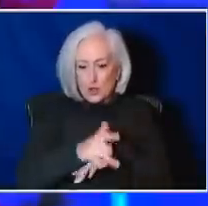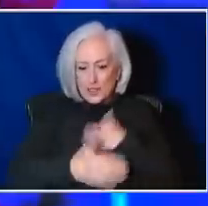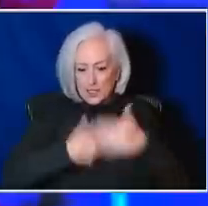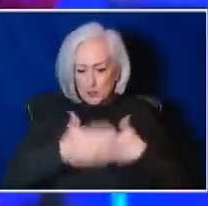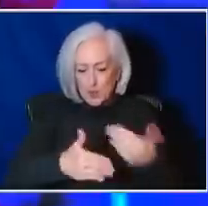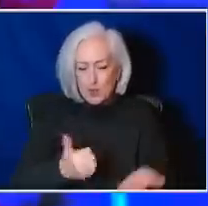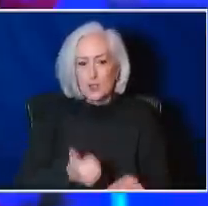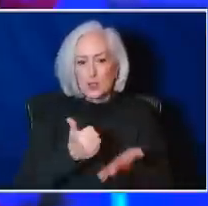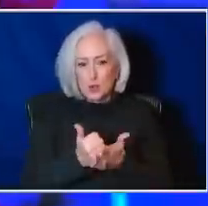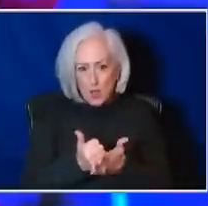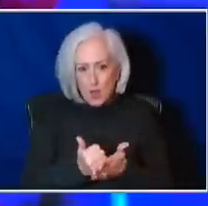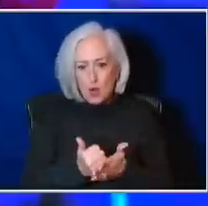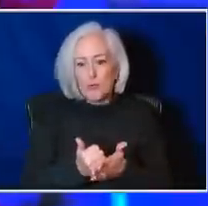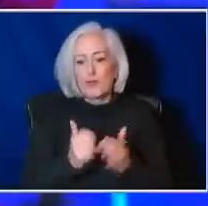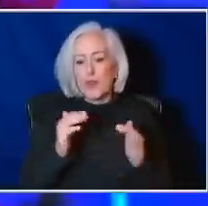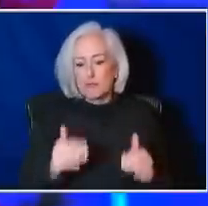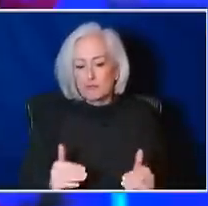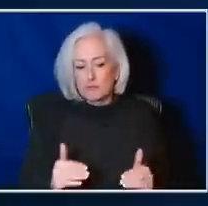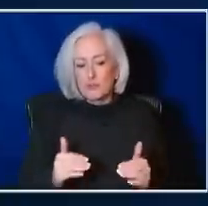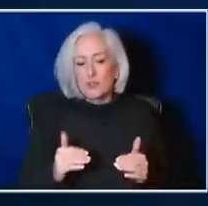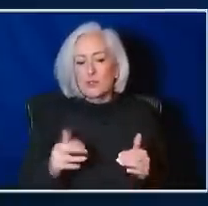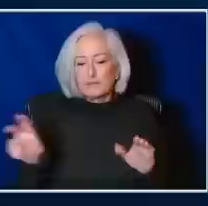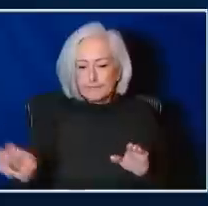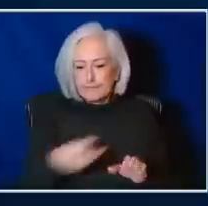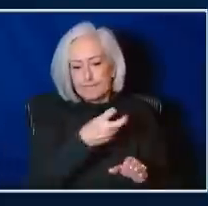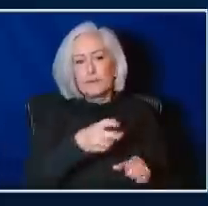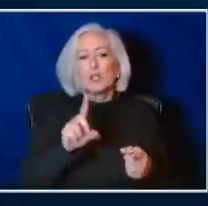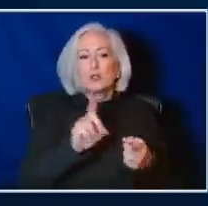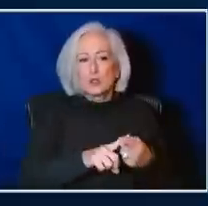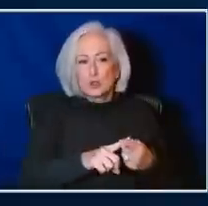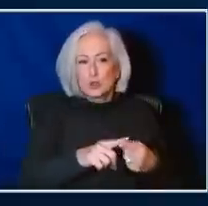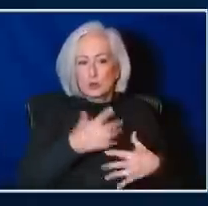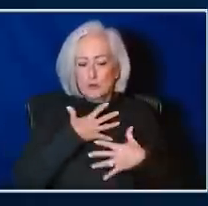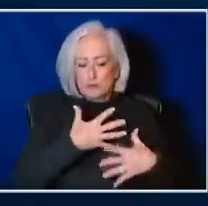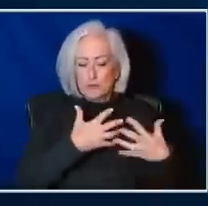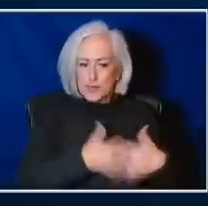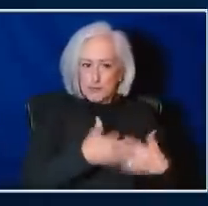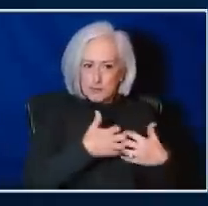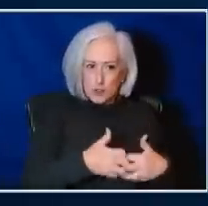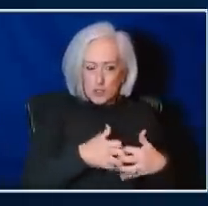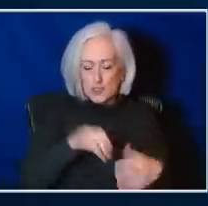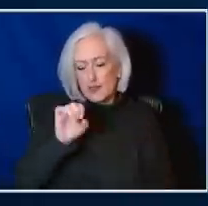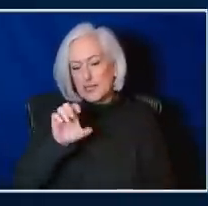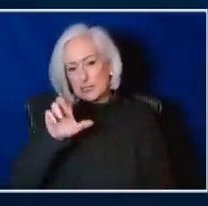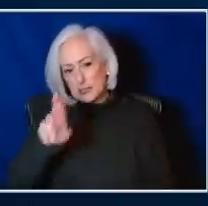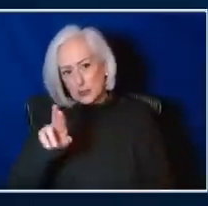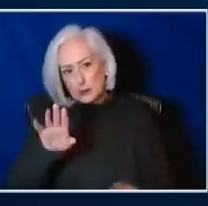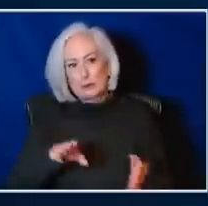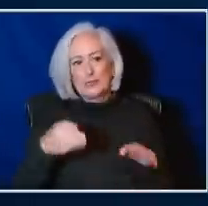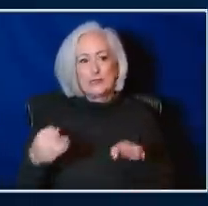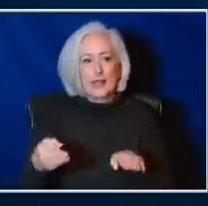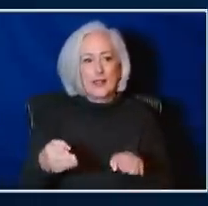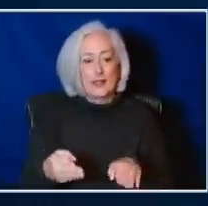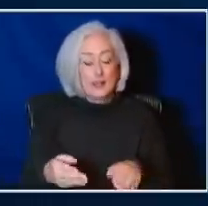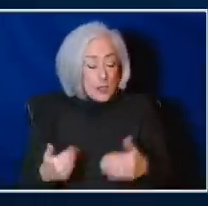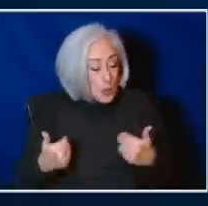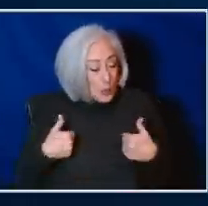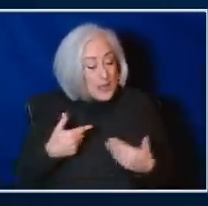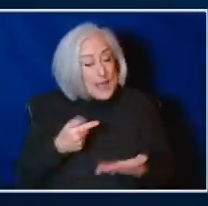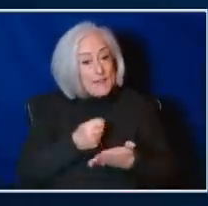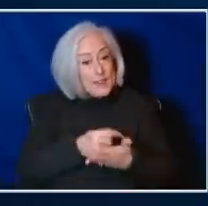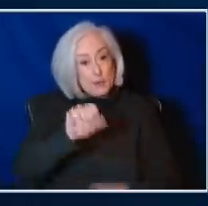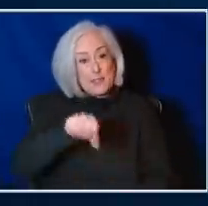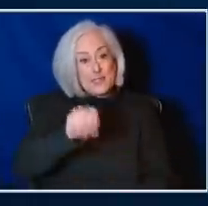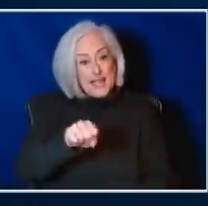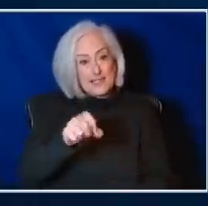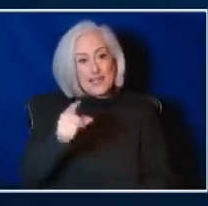ICU, the ventilator, and of course, death as well. So right now, we do have those therapies. But unfortunately, if you come to the hospital, even if